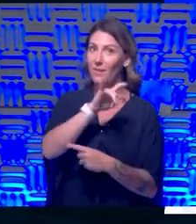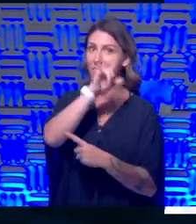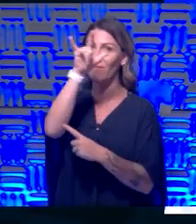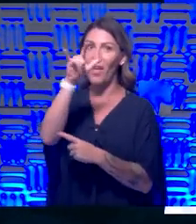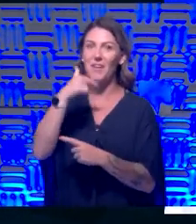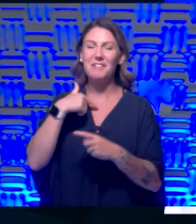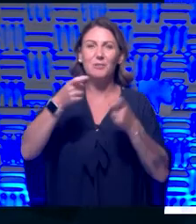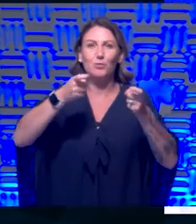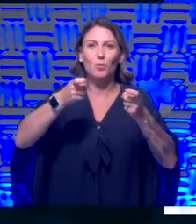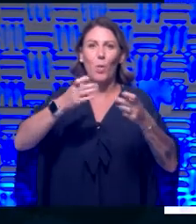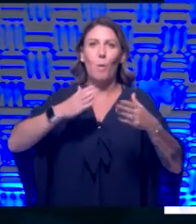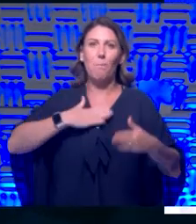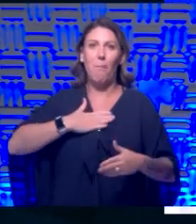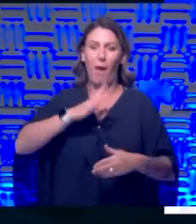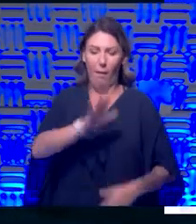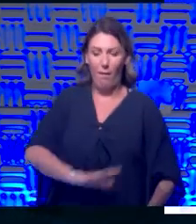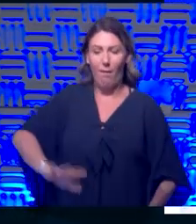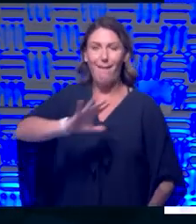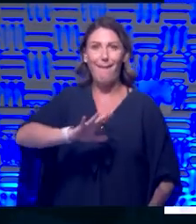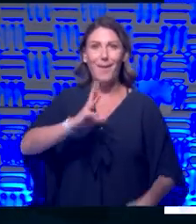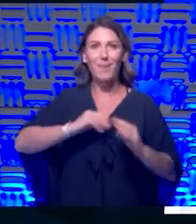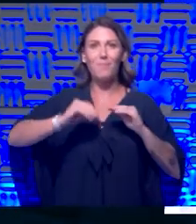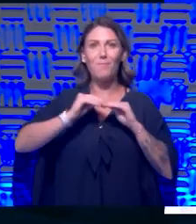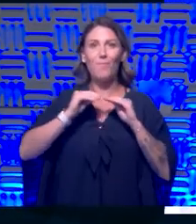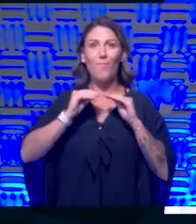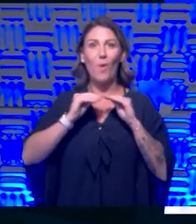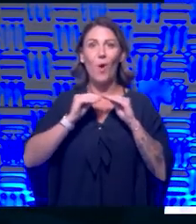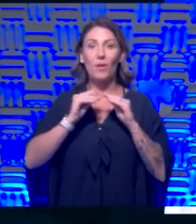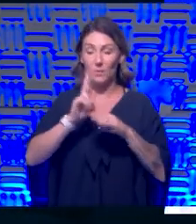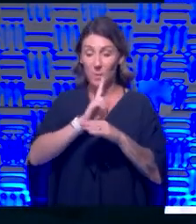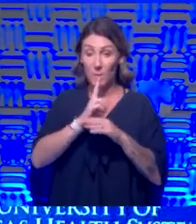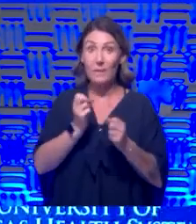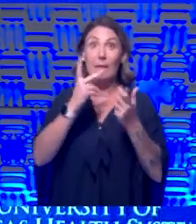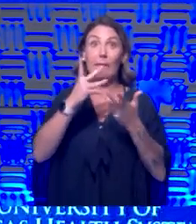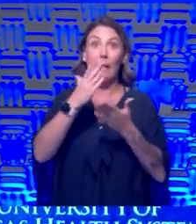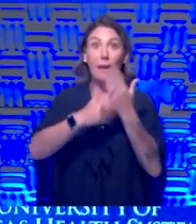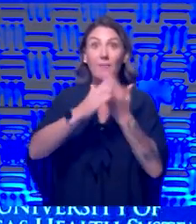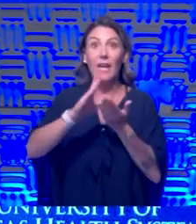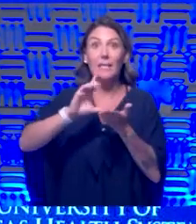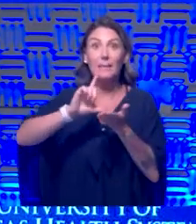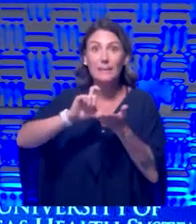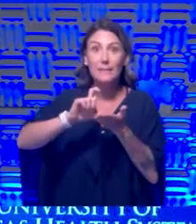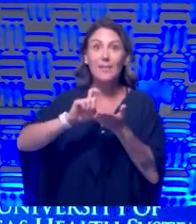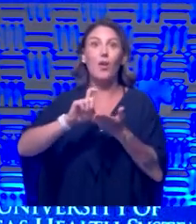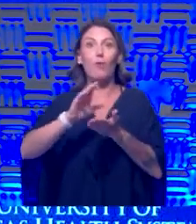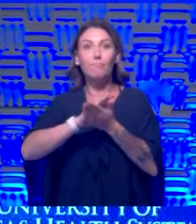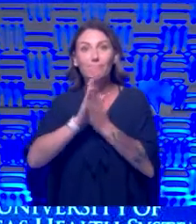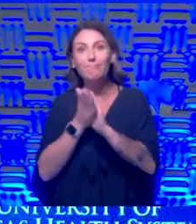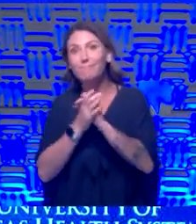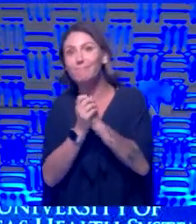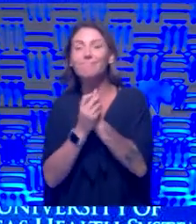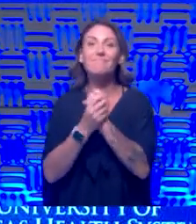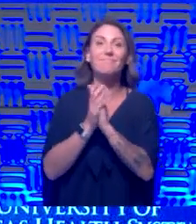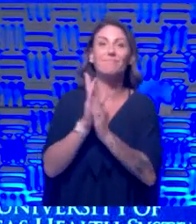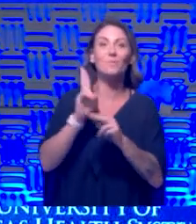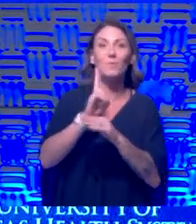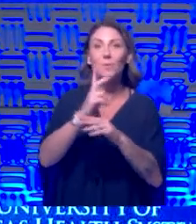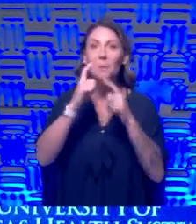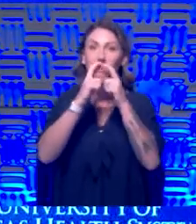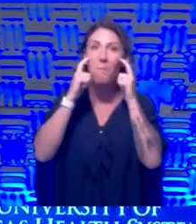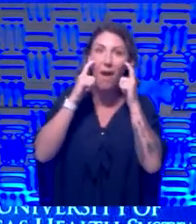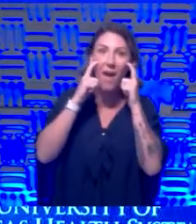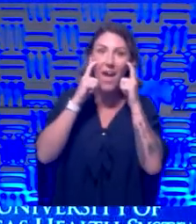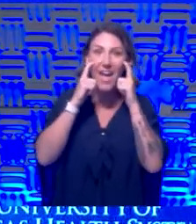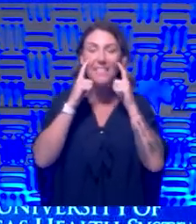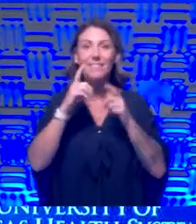think a little better that way, uh, and, and use a lot of hand sanitizer, use my mask whenever I'm out of the car and, and getting gas and wipe down the